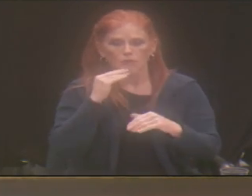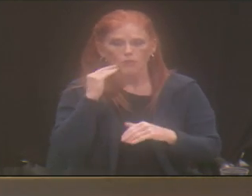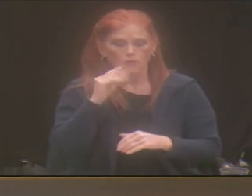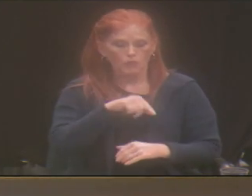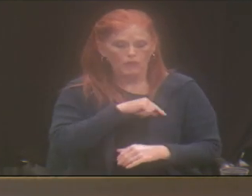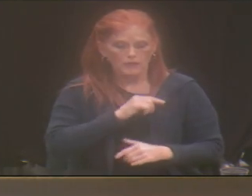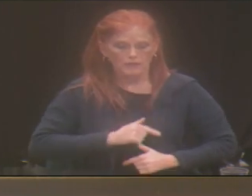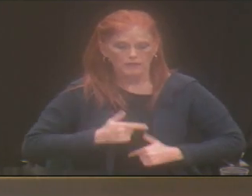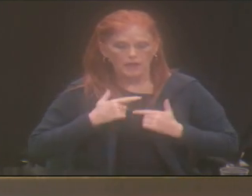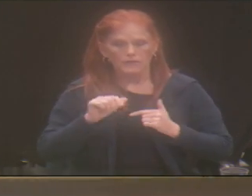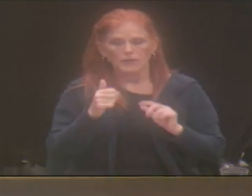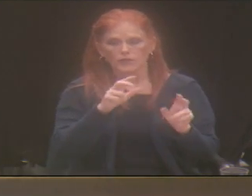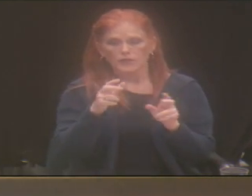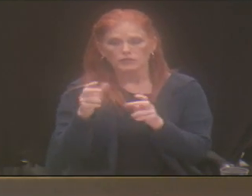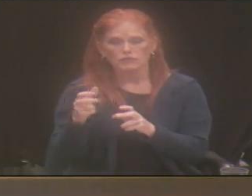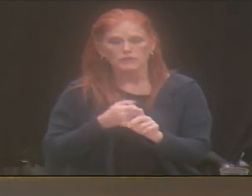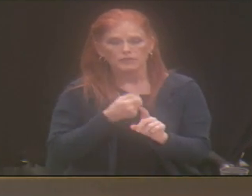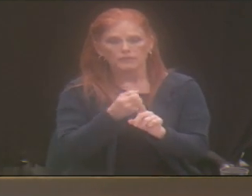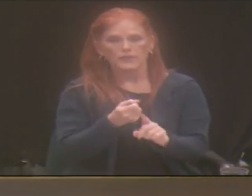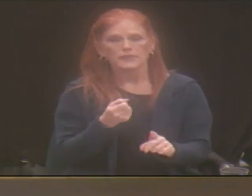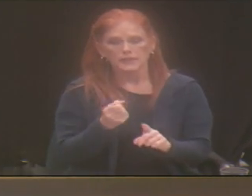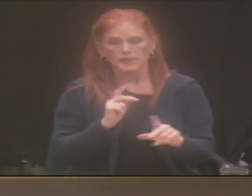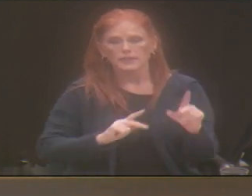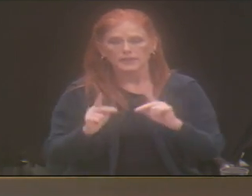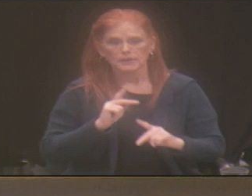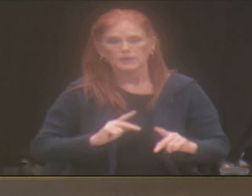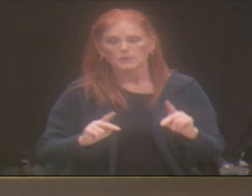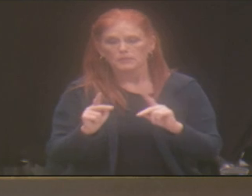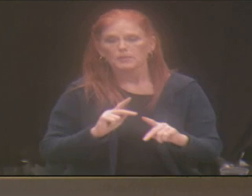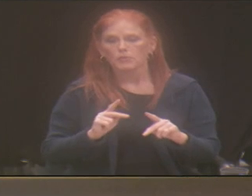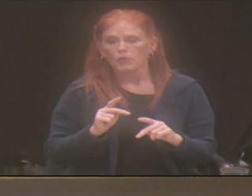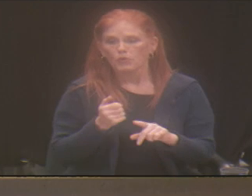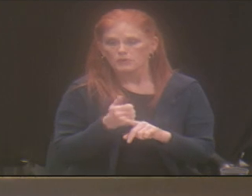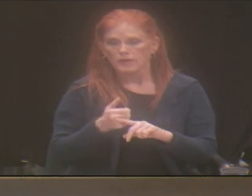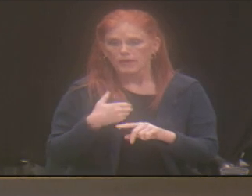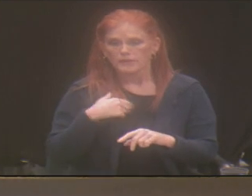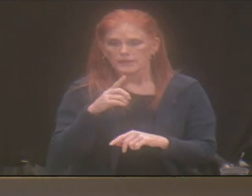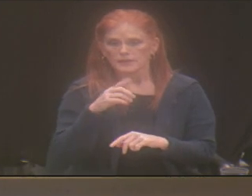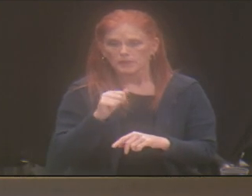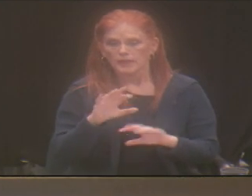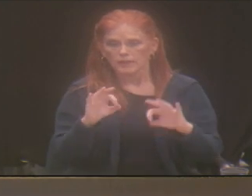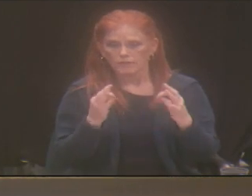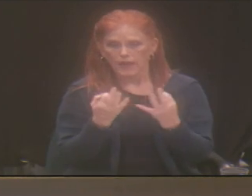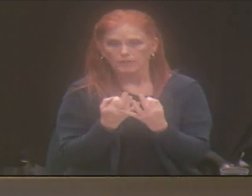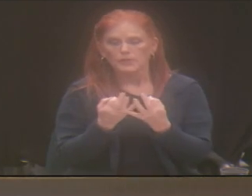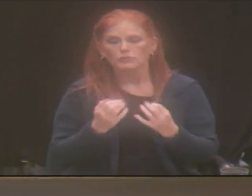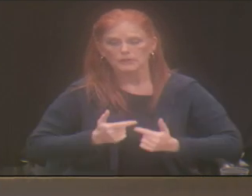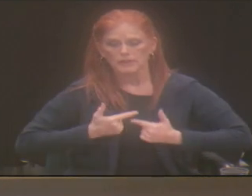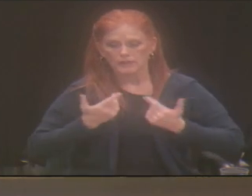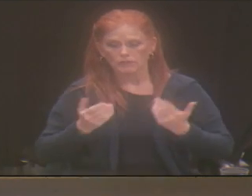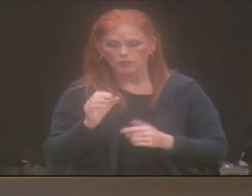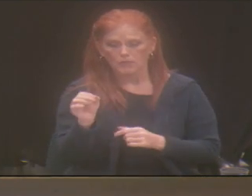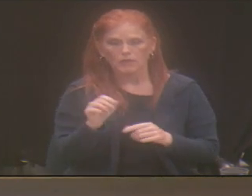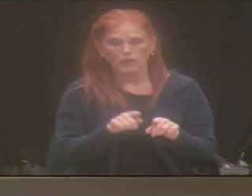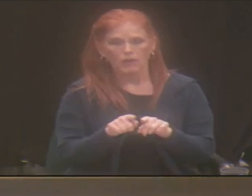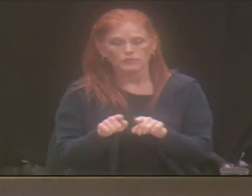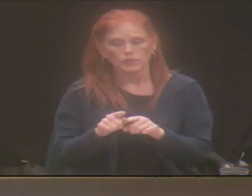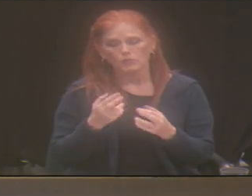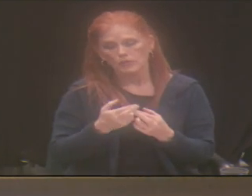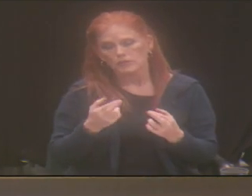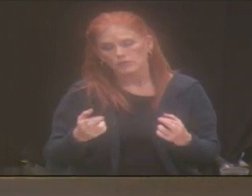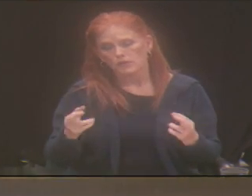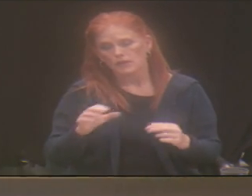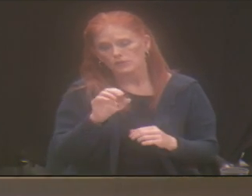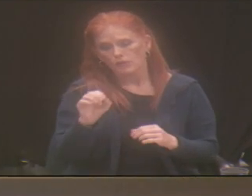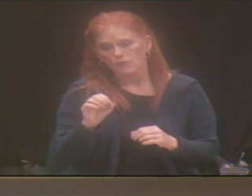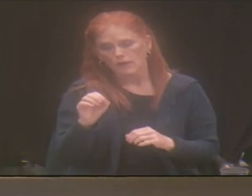life, and other issues affecting city citizens with disabilities and their families. We also serve as a resource for Omaha